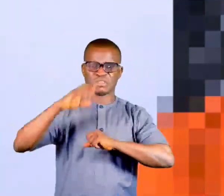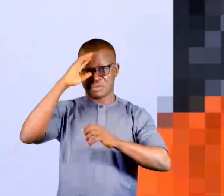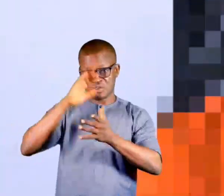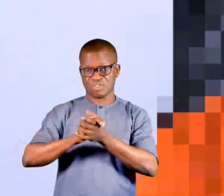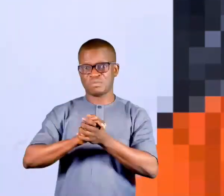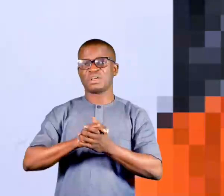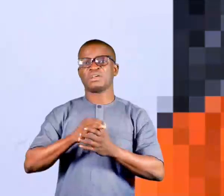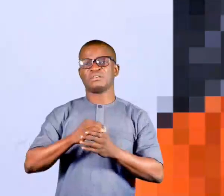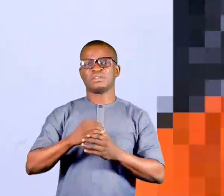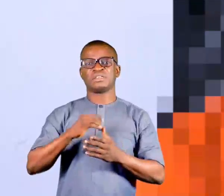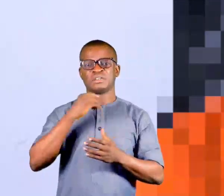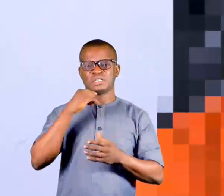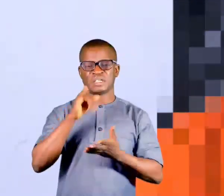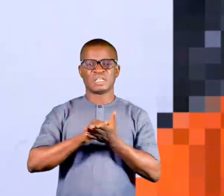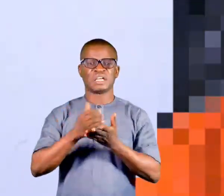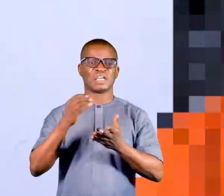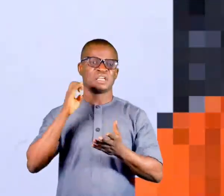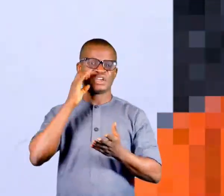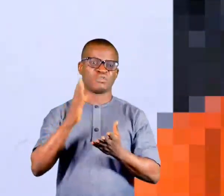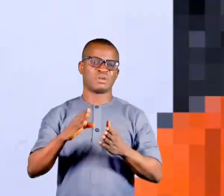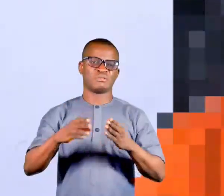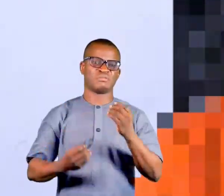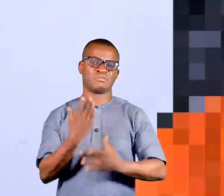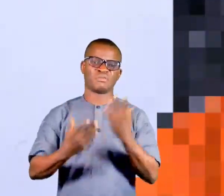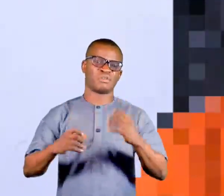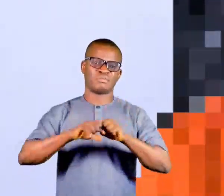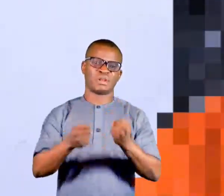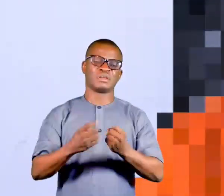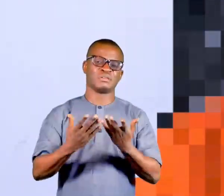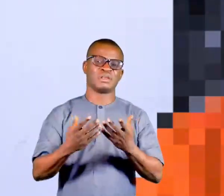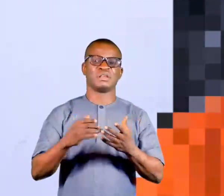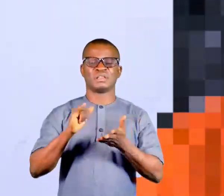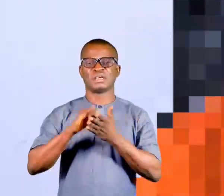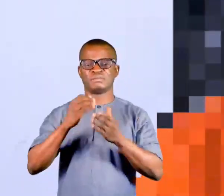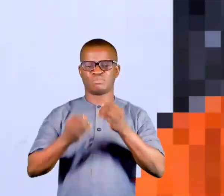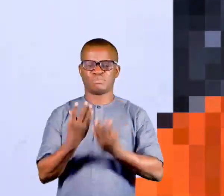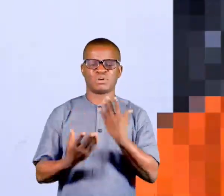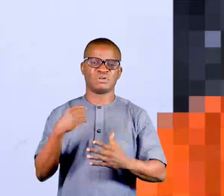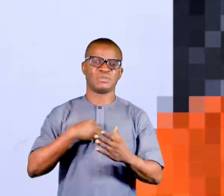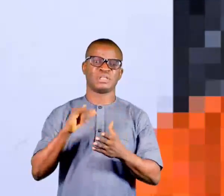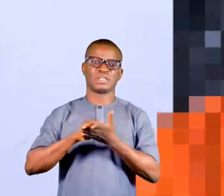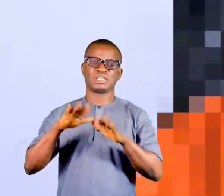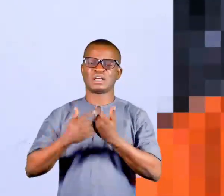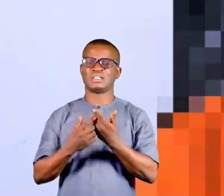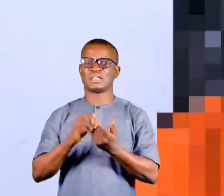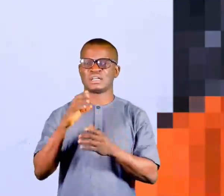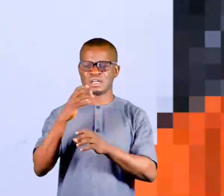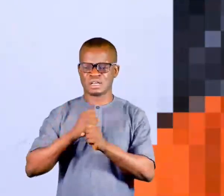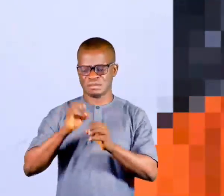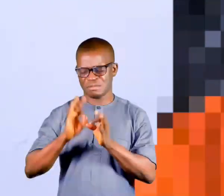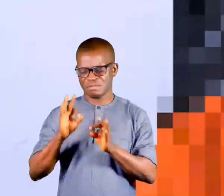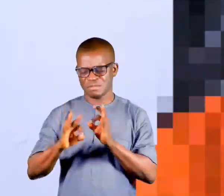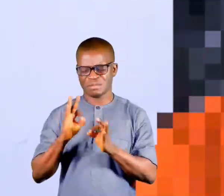They even put me in my leg. Wanted to burn me. The wife she now took the matches. She now locked